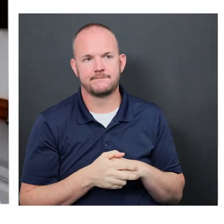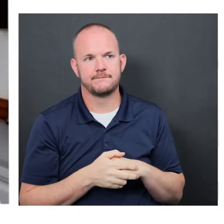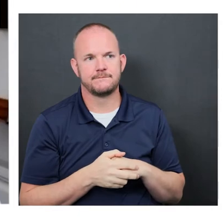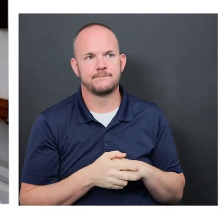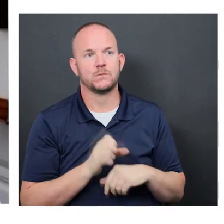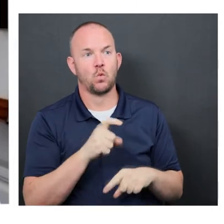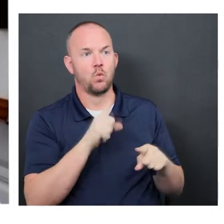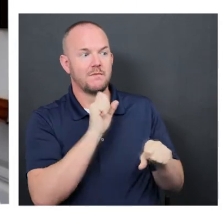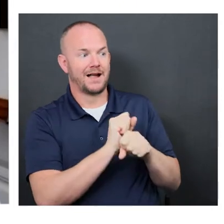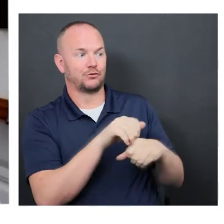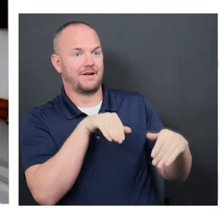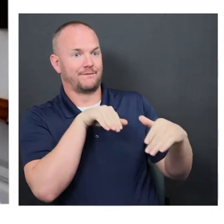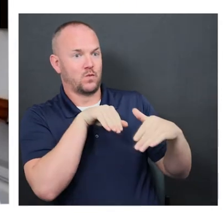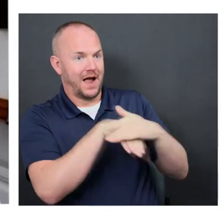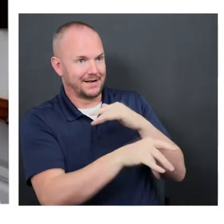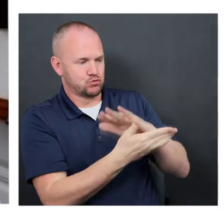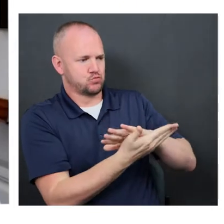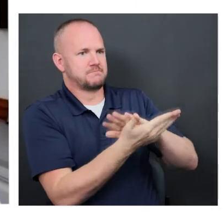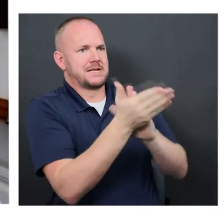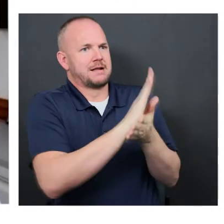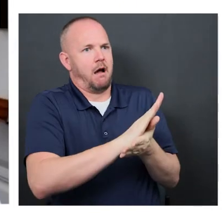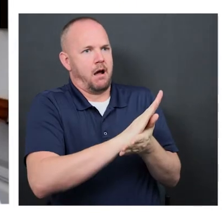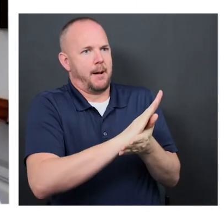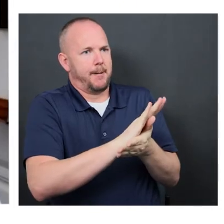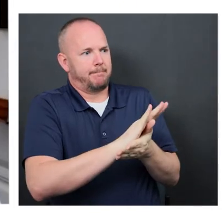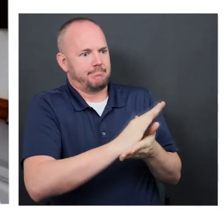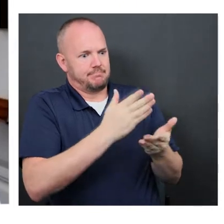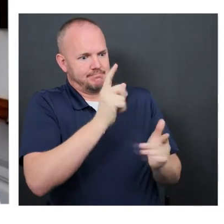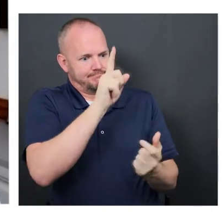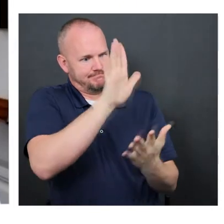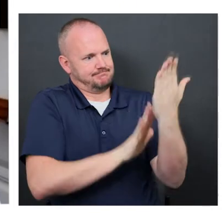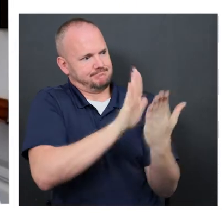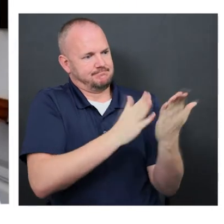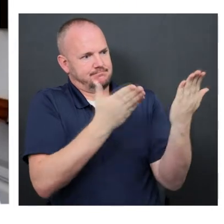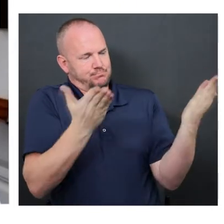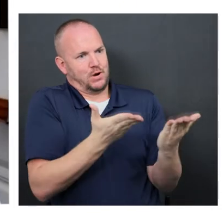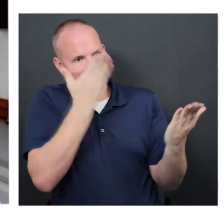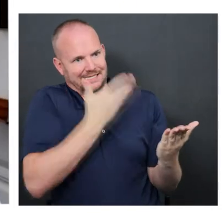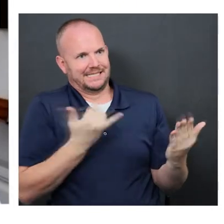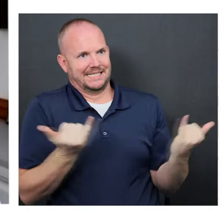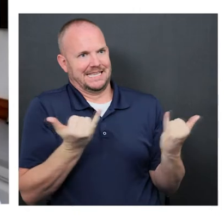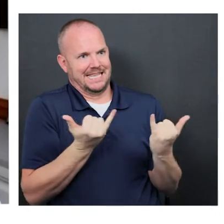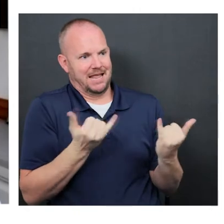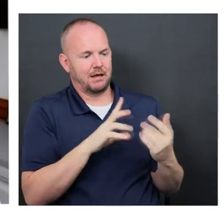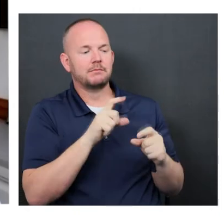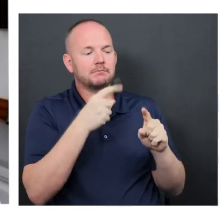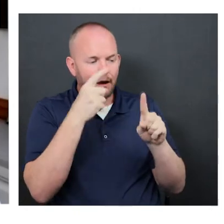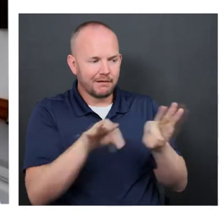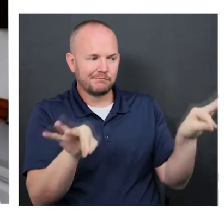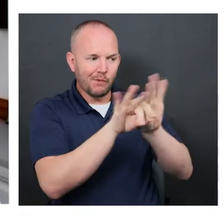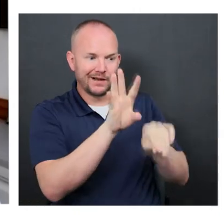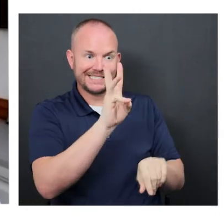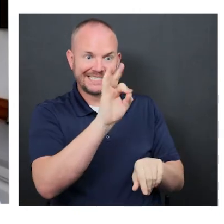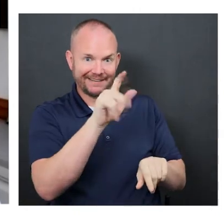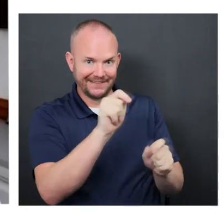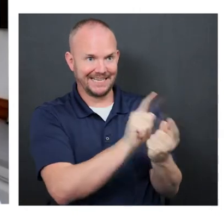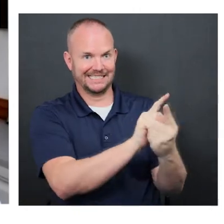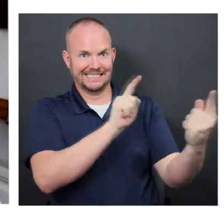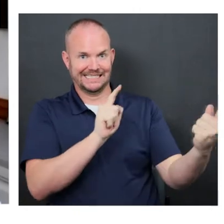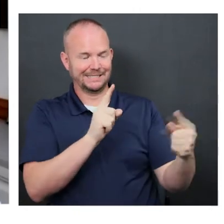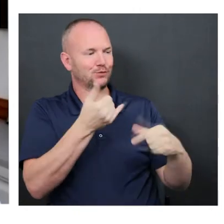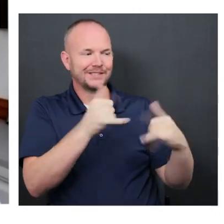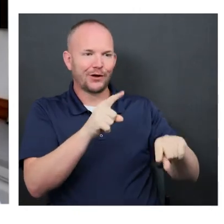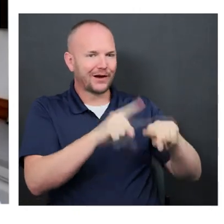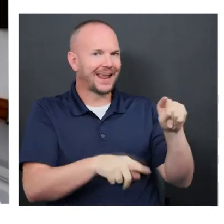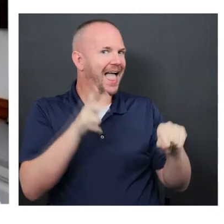to go in and be part of that presence. Now we were told to try to remain six feet away when possible. Well, you can't hear that